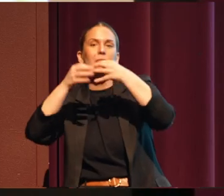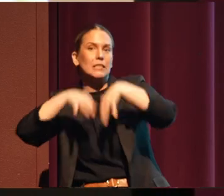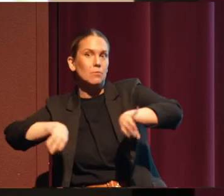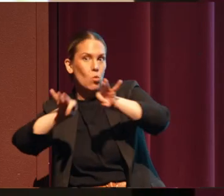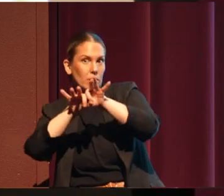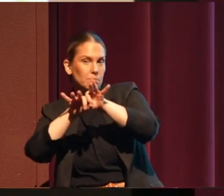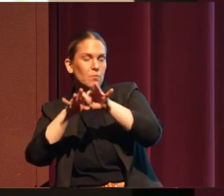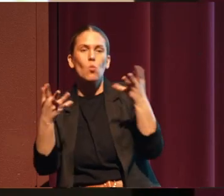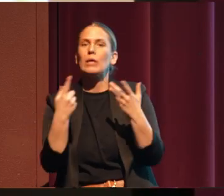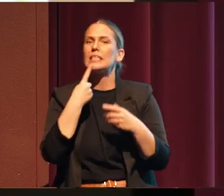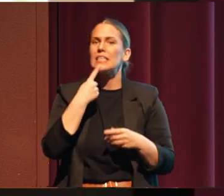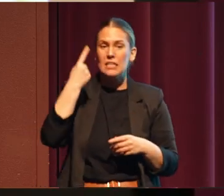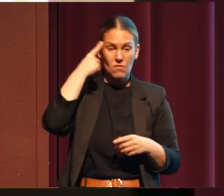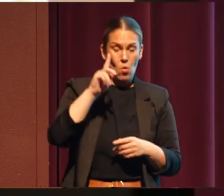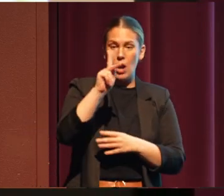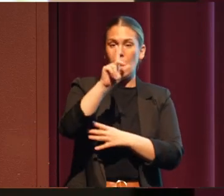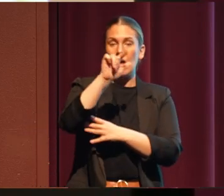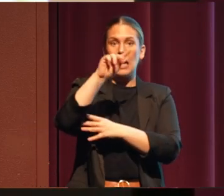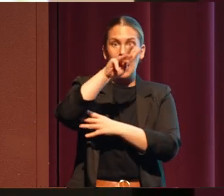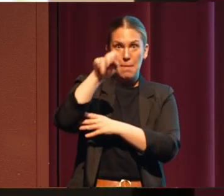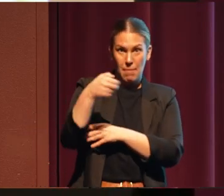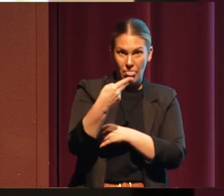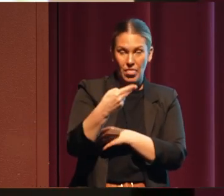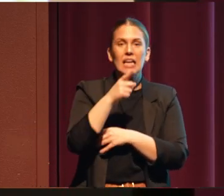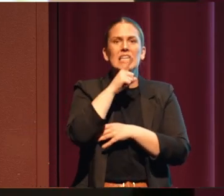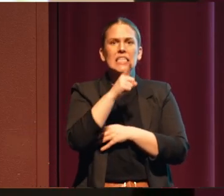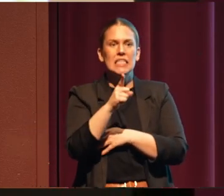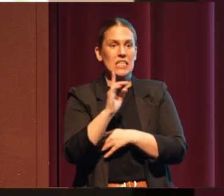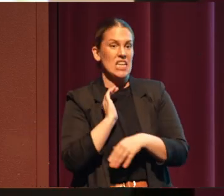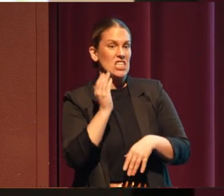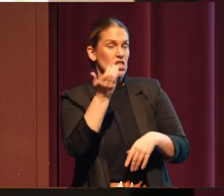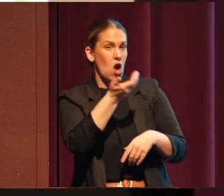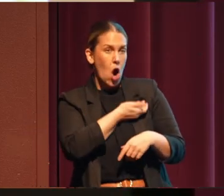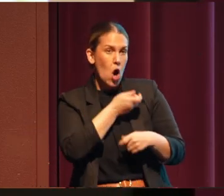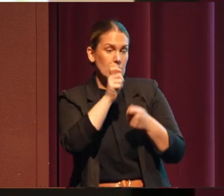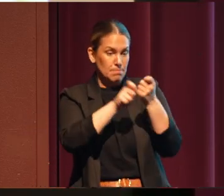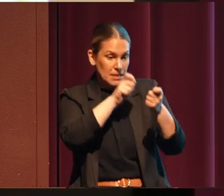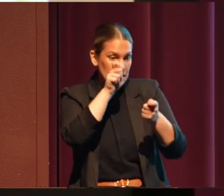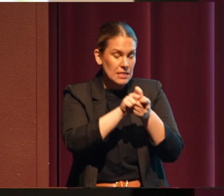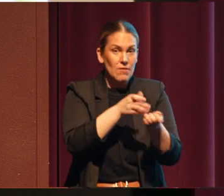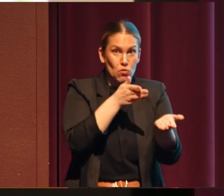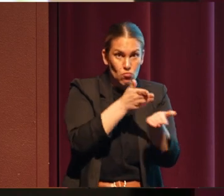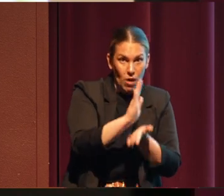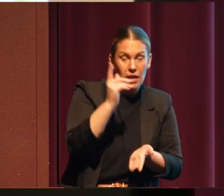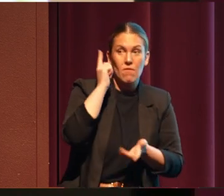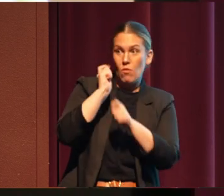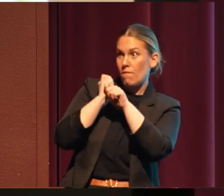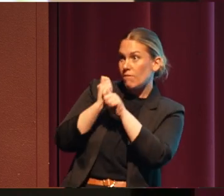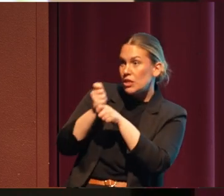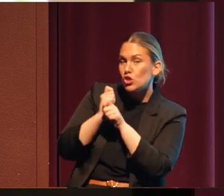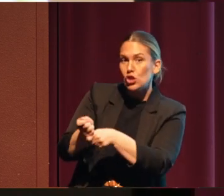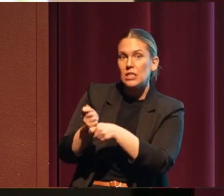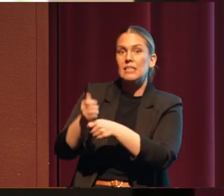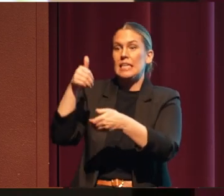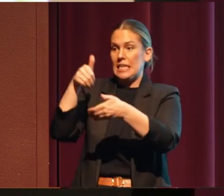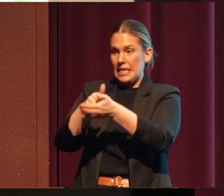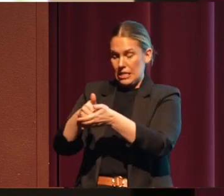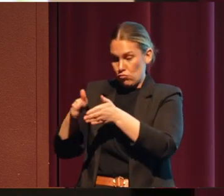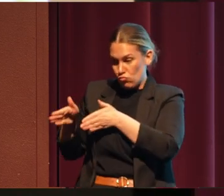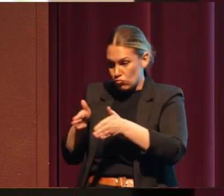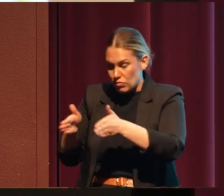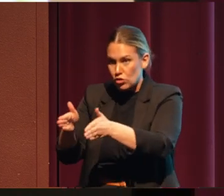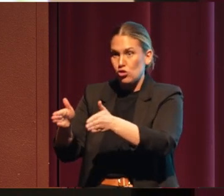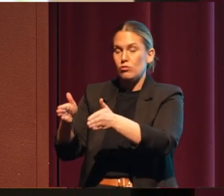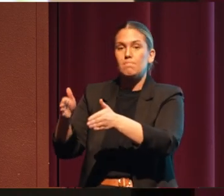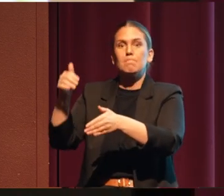Klamaths is, the exclusive right of hunting and taking fish in the streams and lakes included